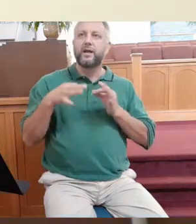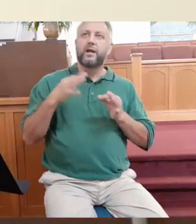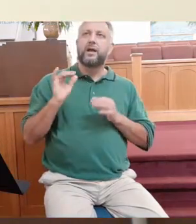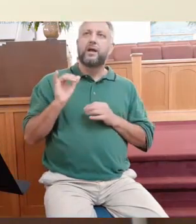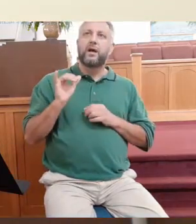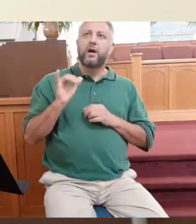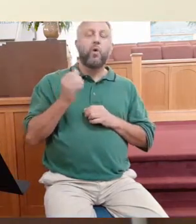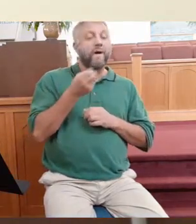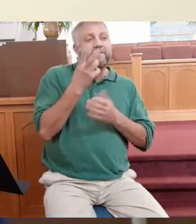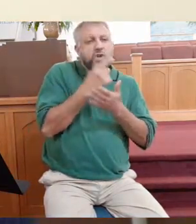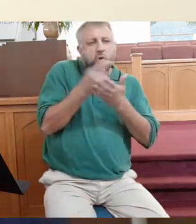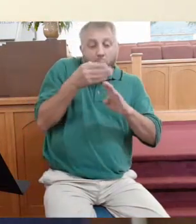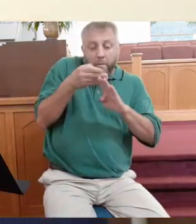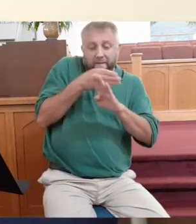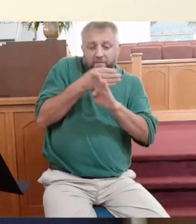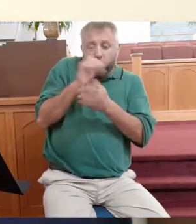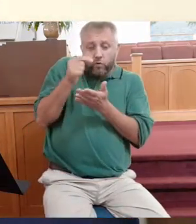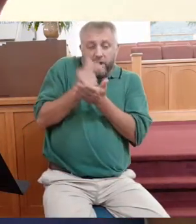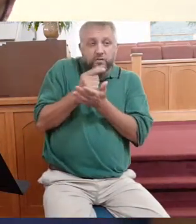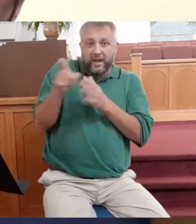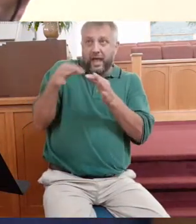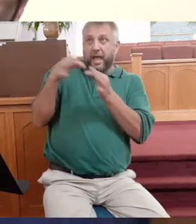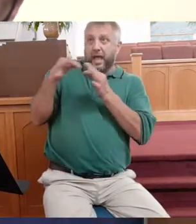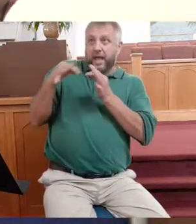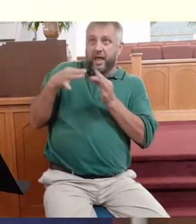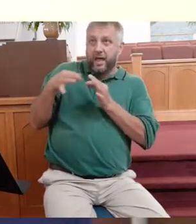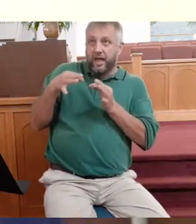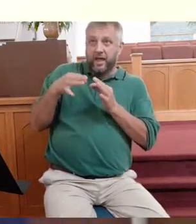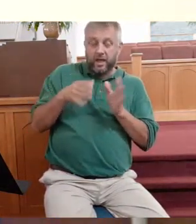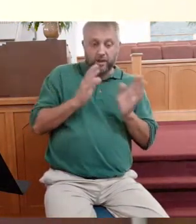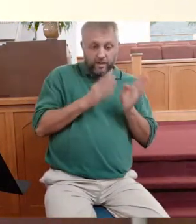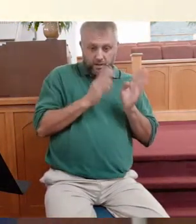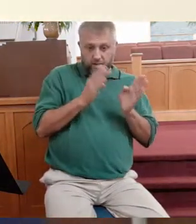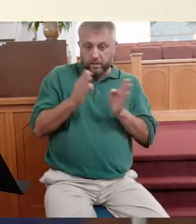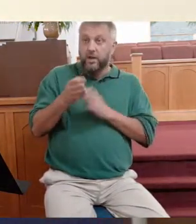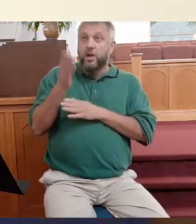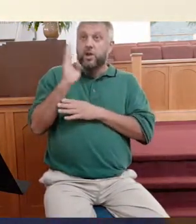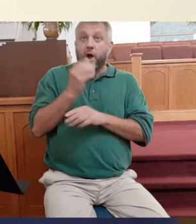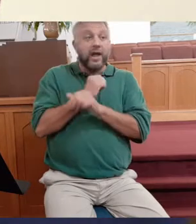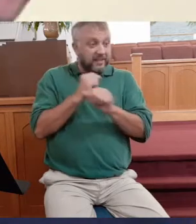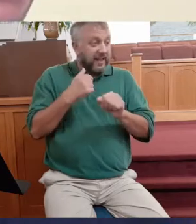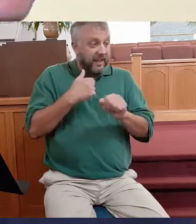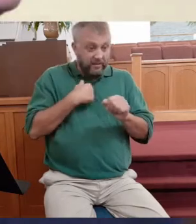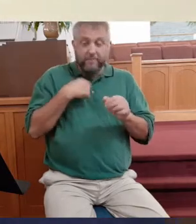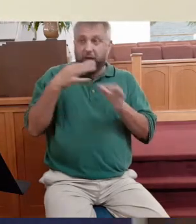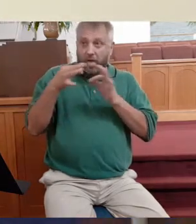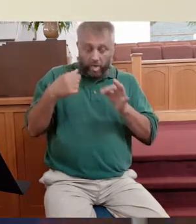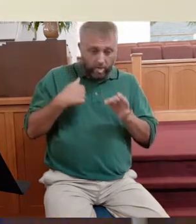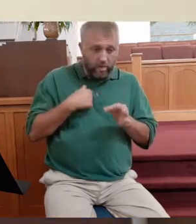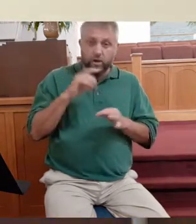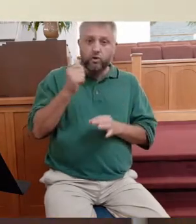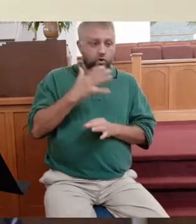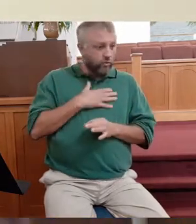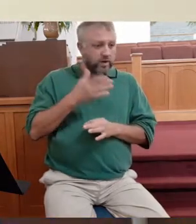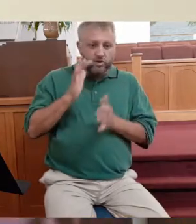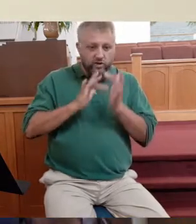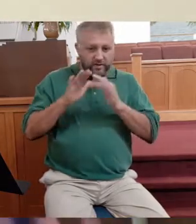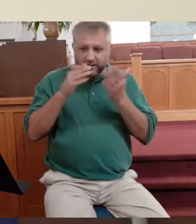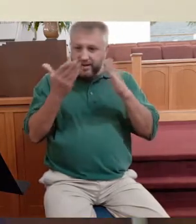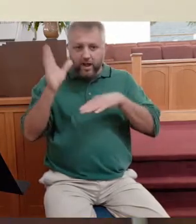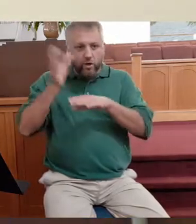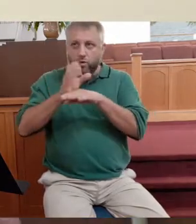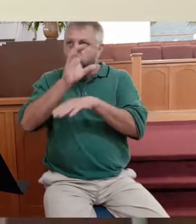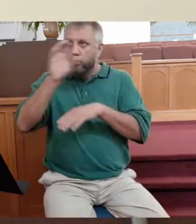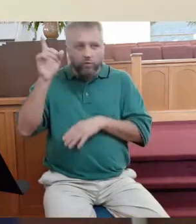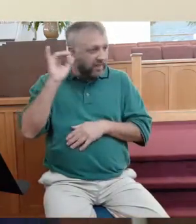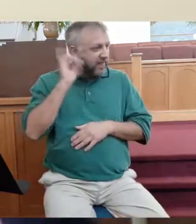graduation. He explains the whole gospel to me. He walks me through that God saves me by his grace. That Jesus' death on